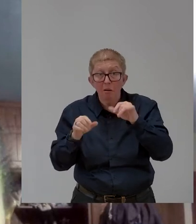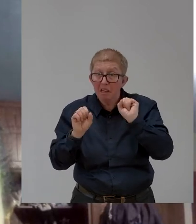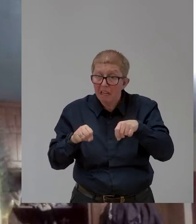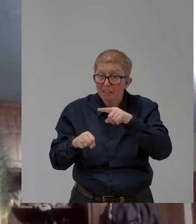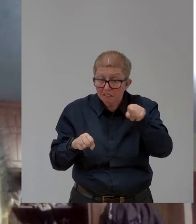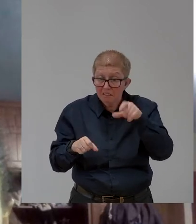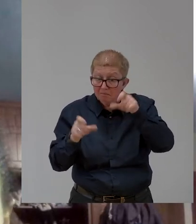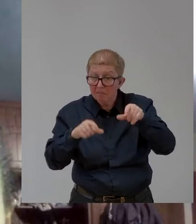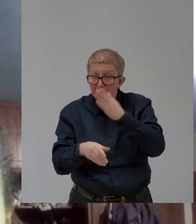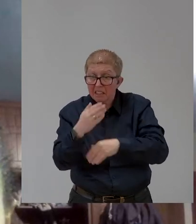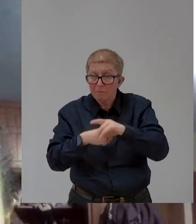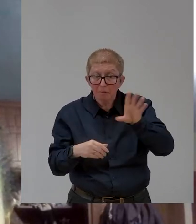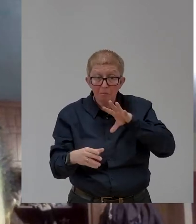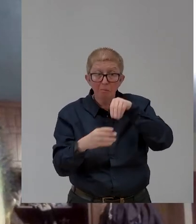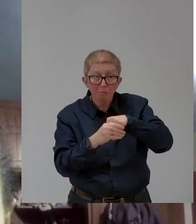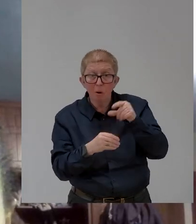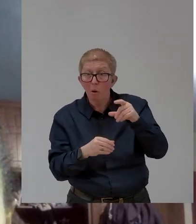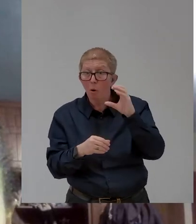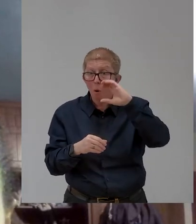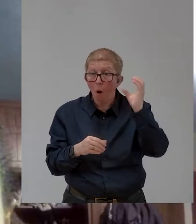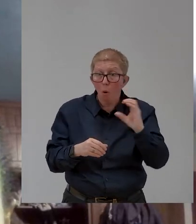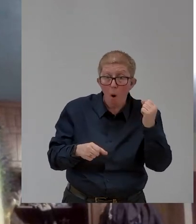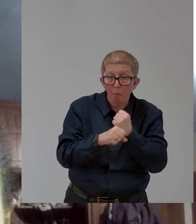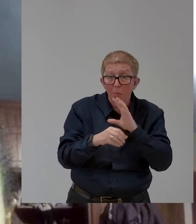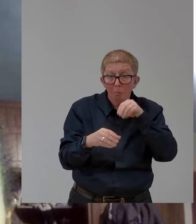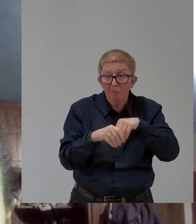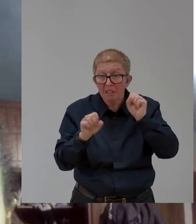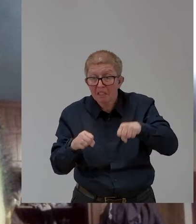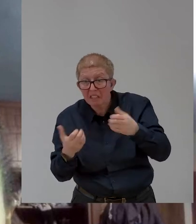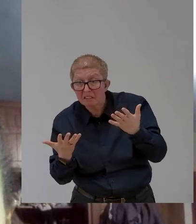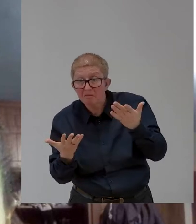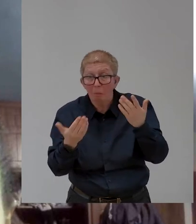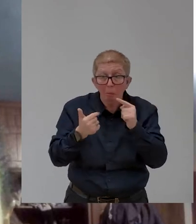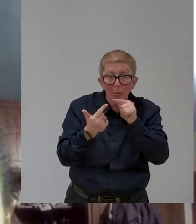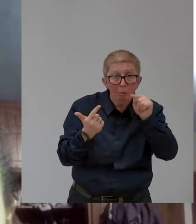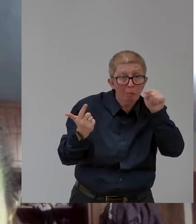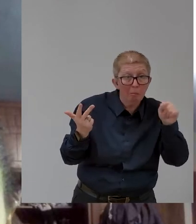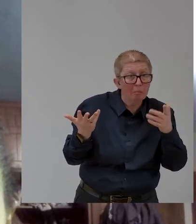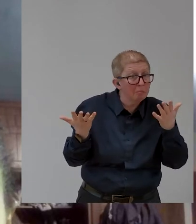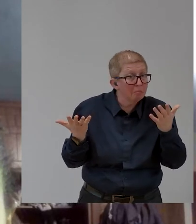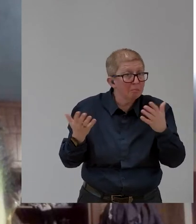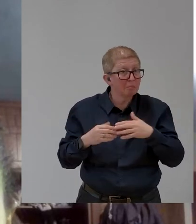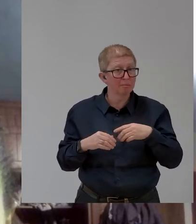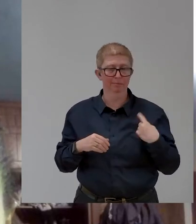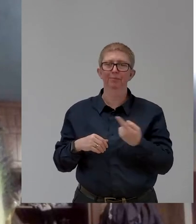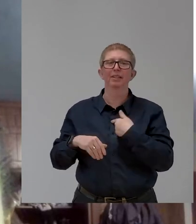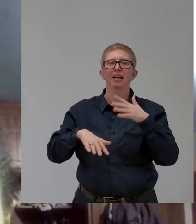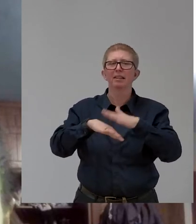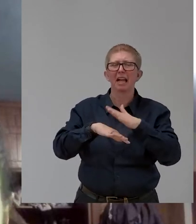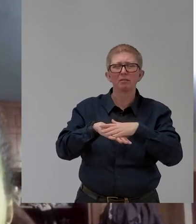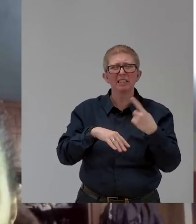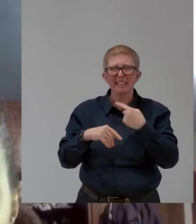the supply. We in the Global Action on Disability, GLAAD Network, always get a request to pass on advertisements,